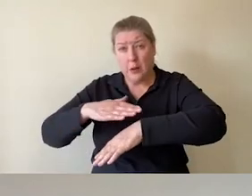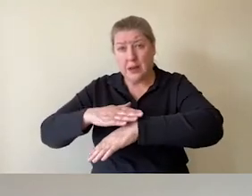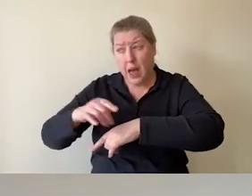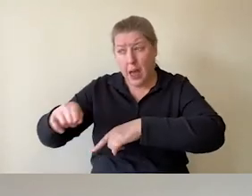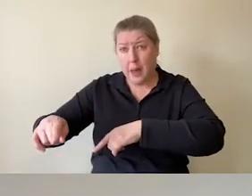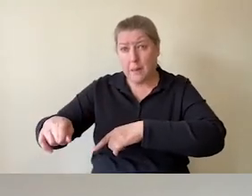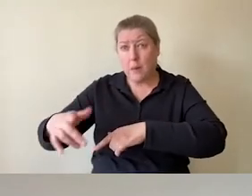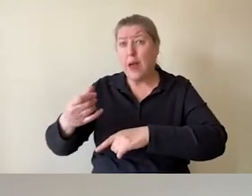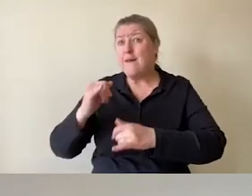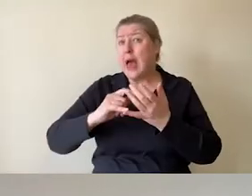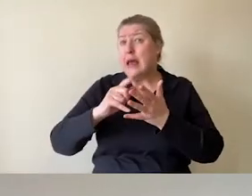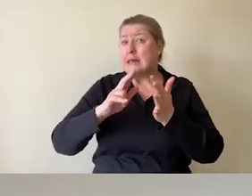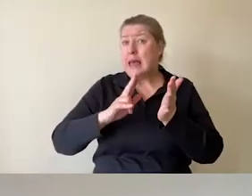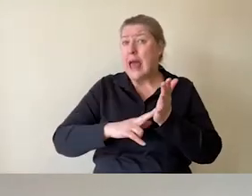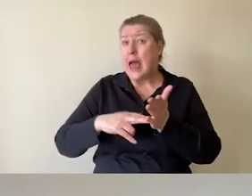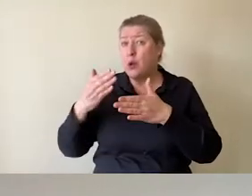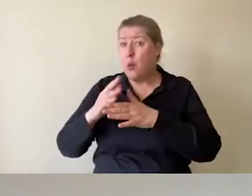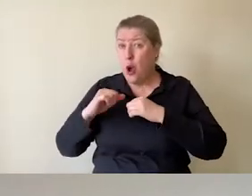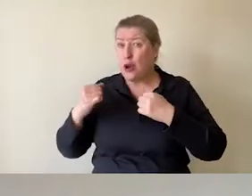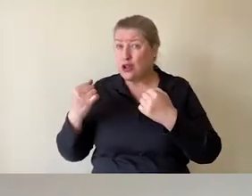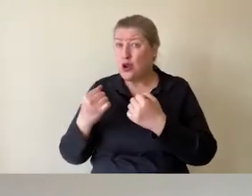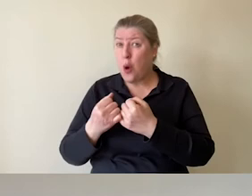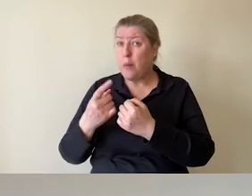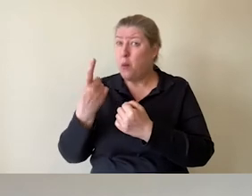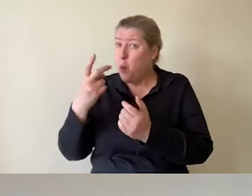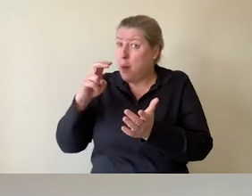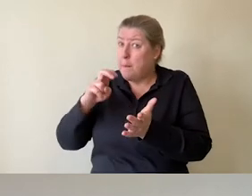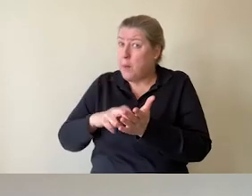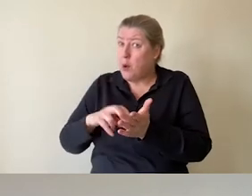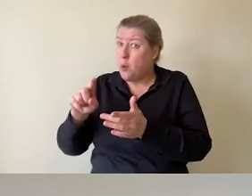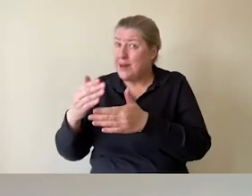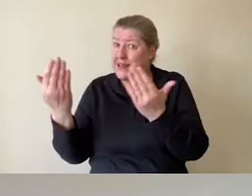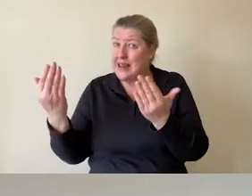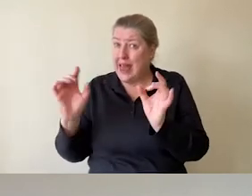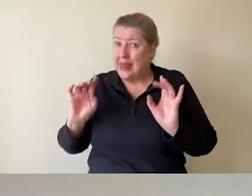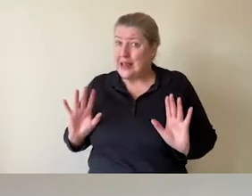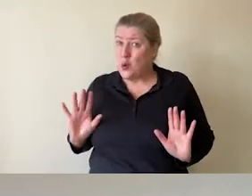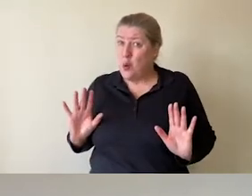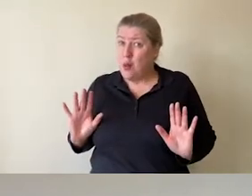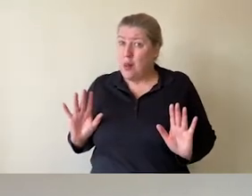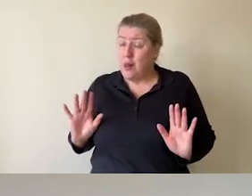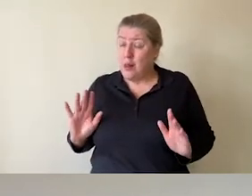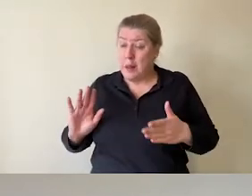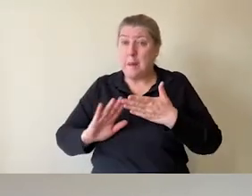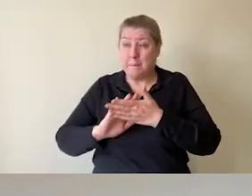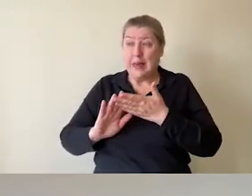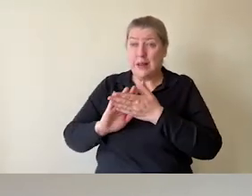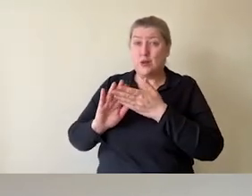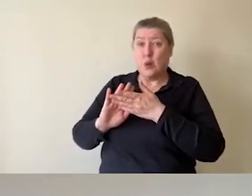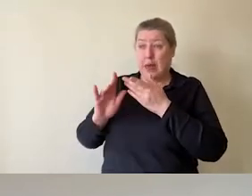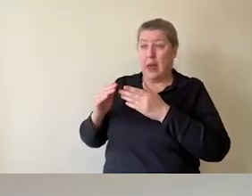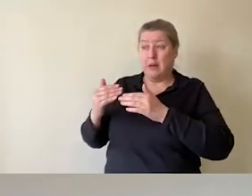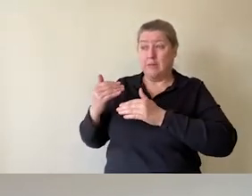in any one day. This means that we can spend the day going at the pace